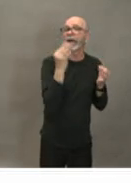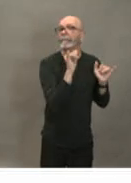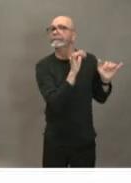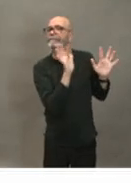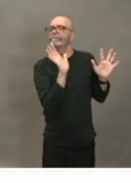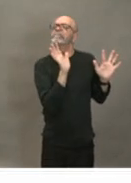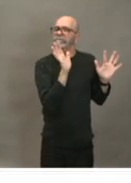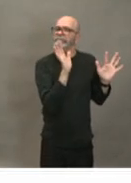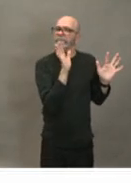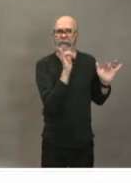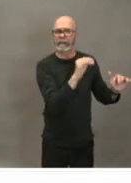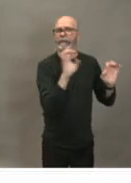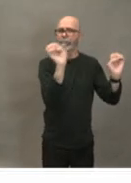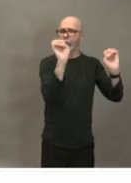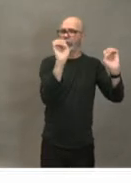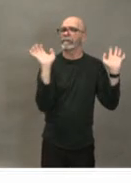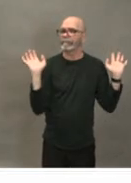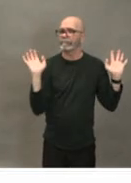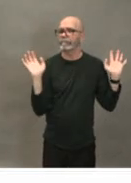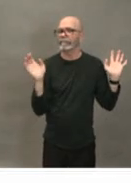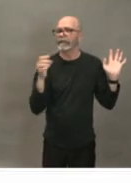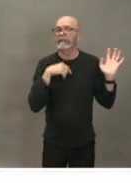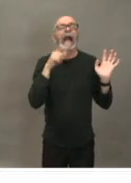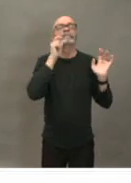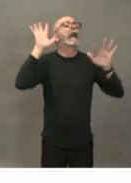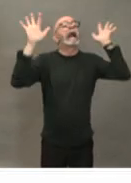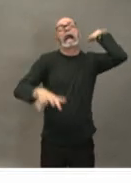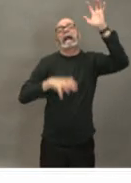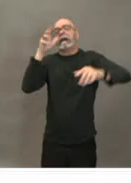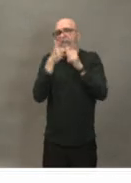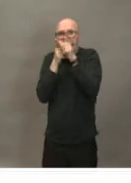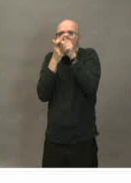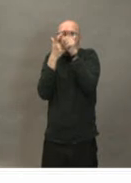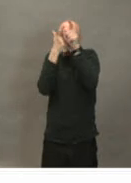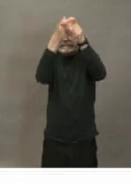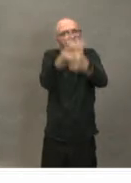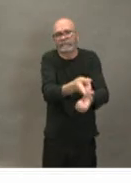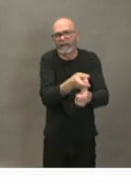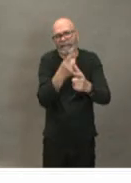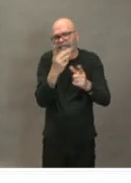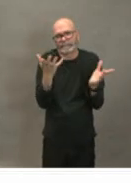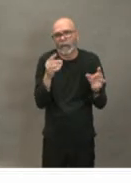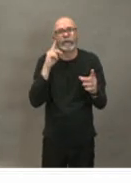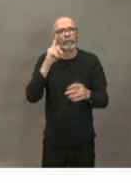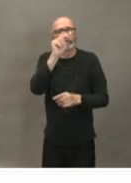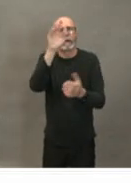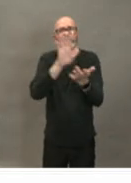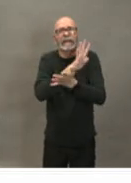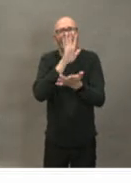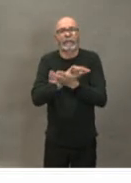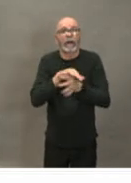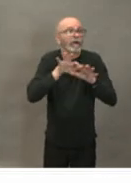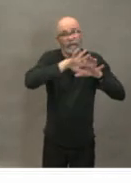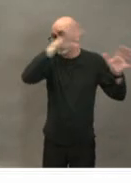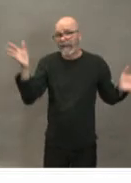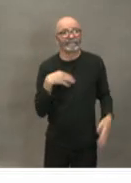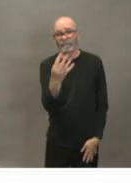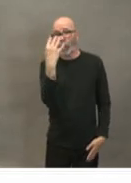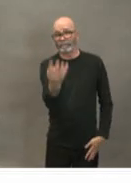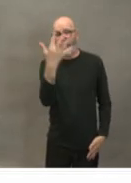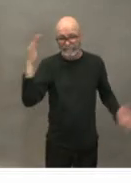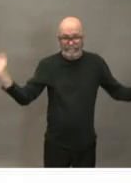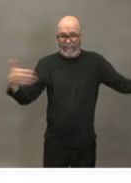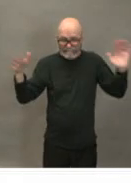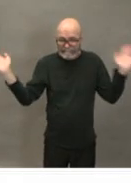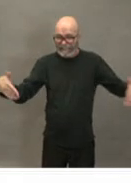there's you know we don't need to go out and panic and be this mass stockpiling of toilet paper etc uh we do need to be prepared that